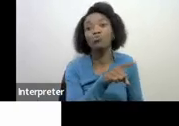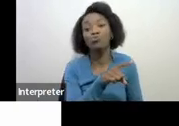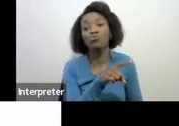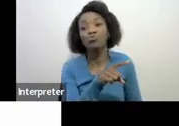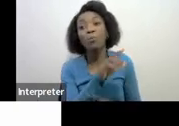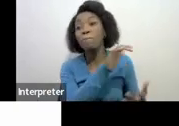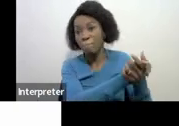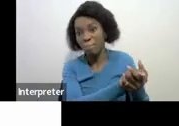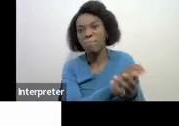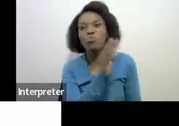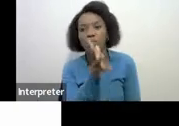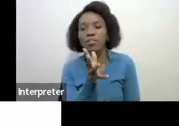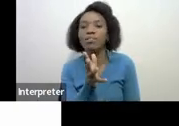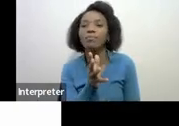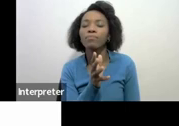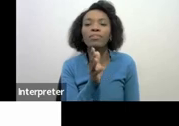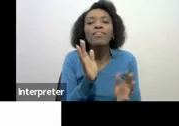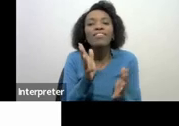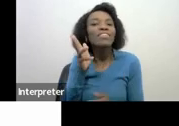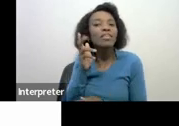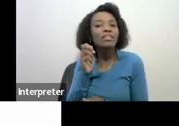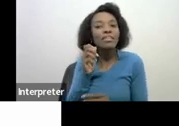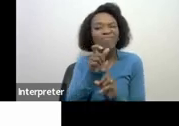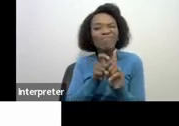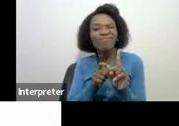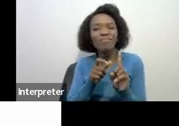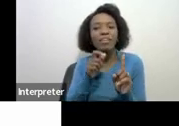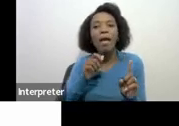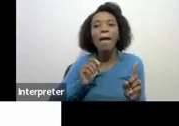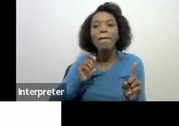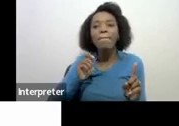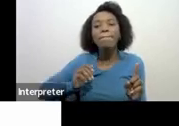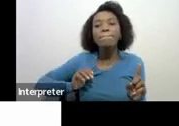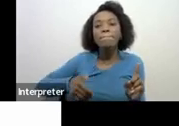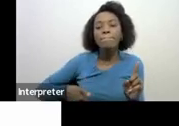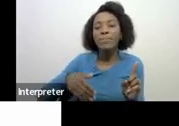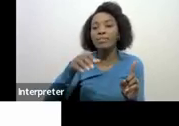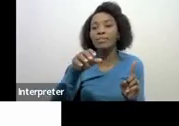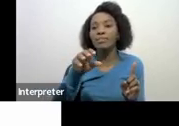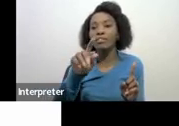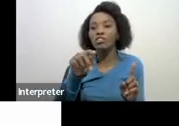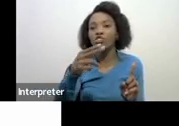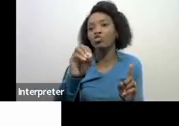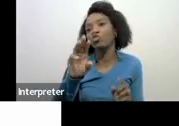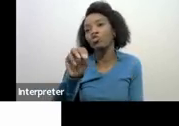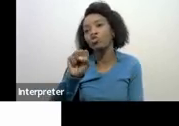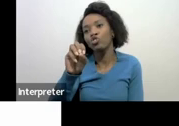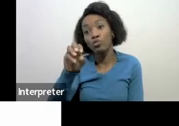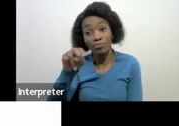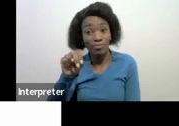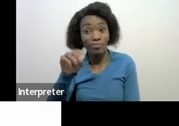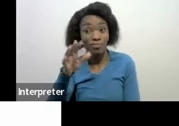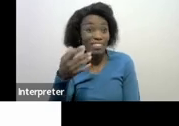you you you heard what my colleague Ms. Thompson said we will still have to deal with you on the estate part right